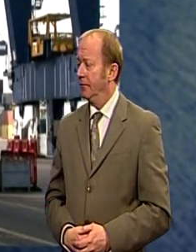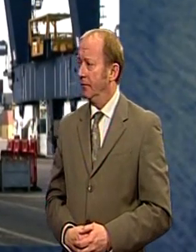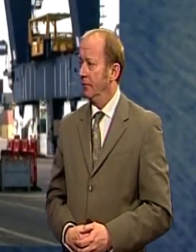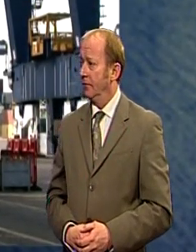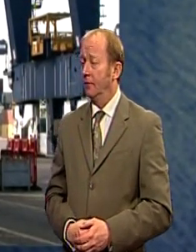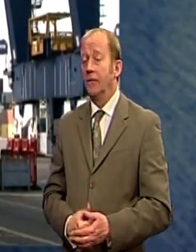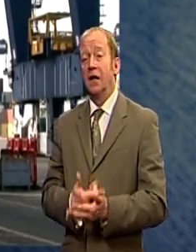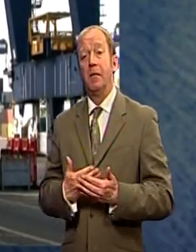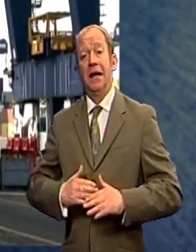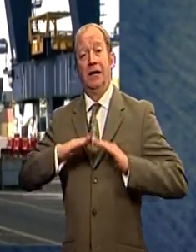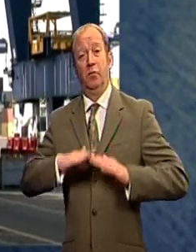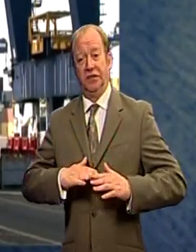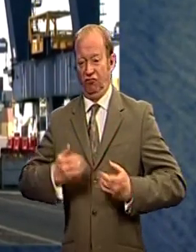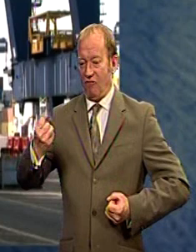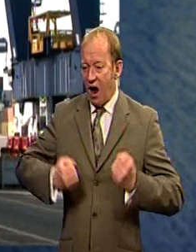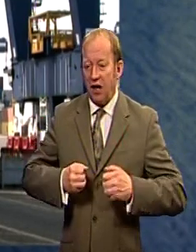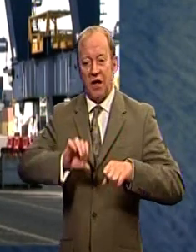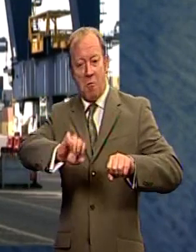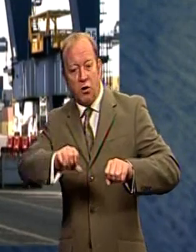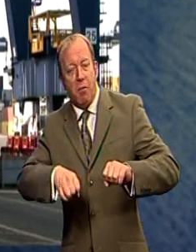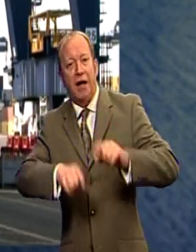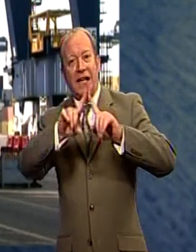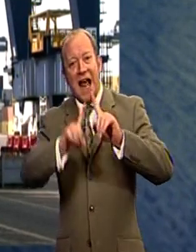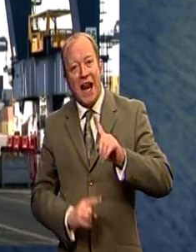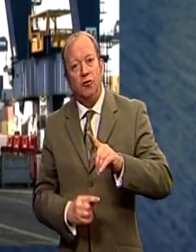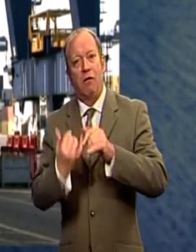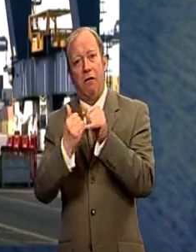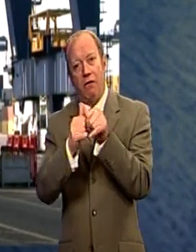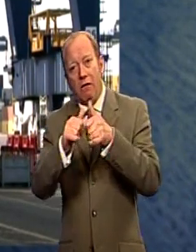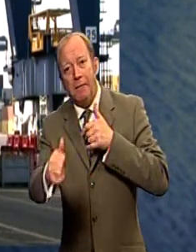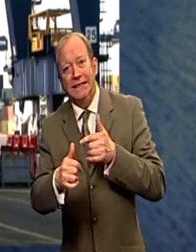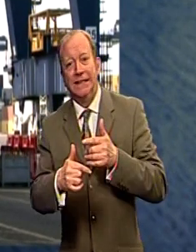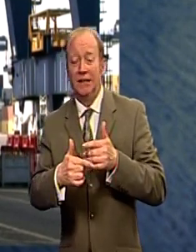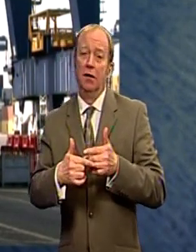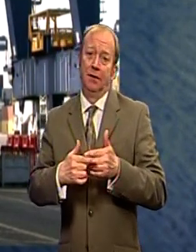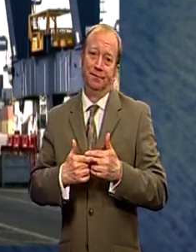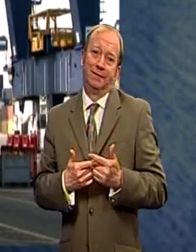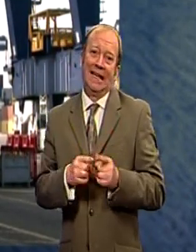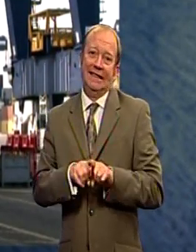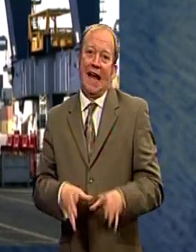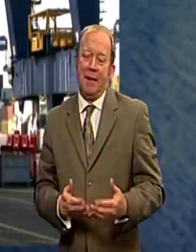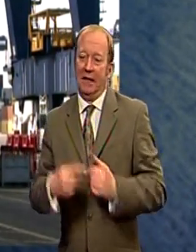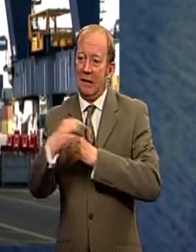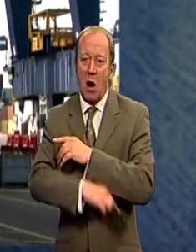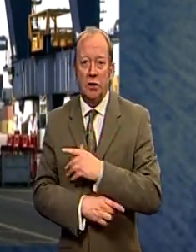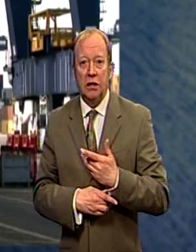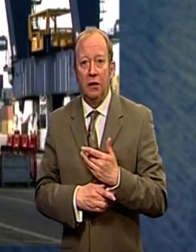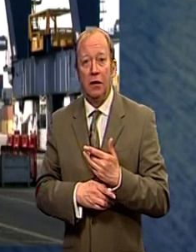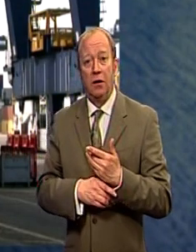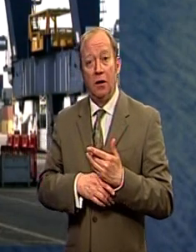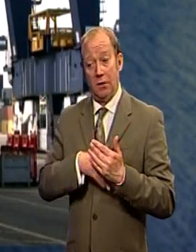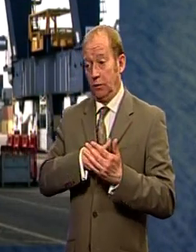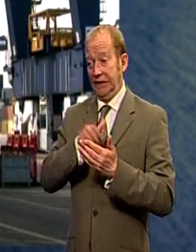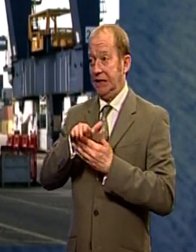Many British car, motorbike and electrical manufacturers have suffered similar fates. With fewer goods going out than ever